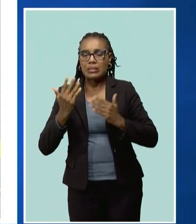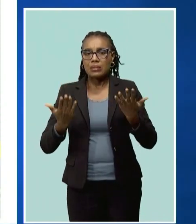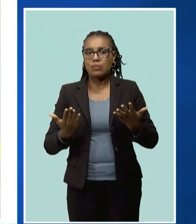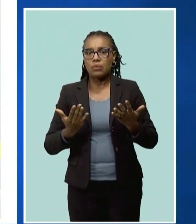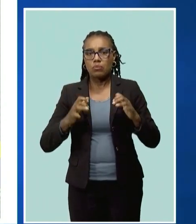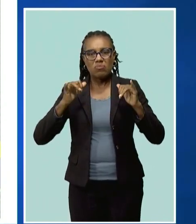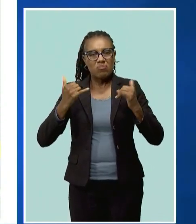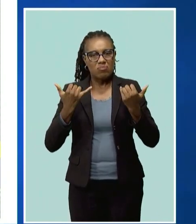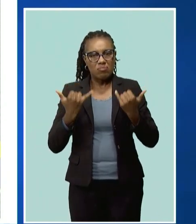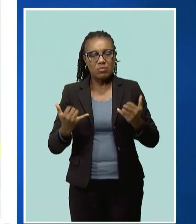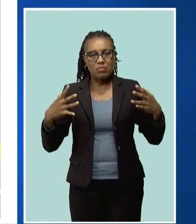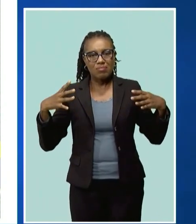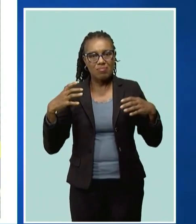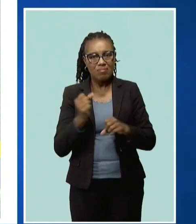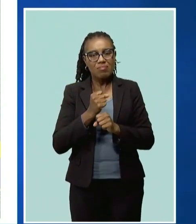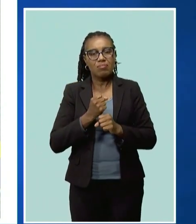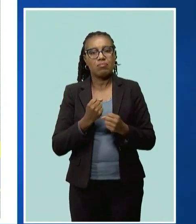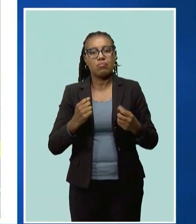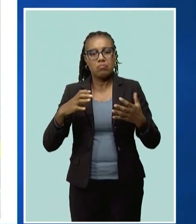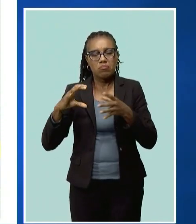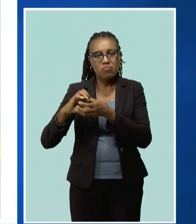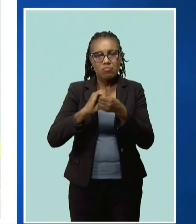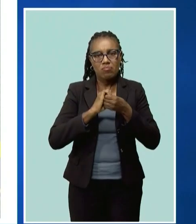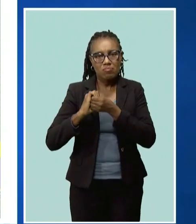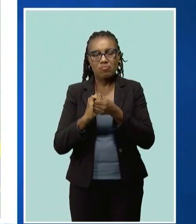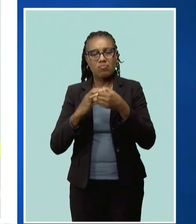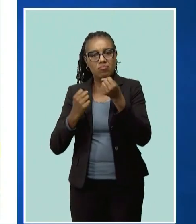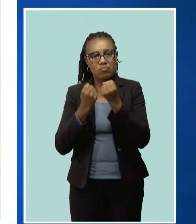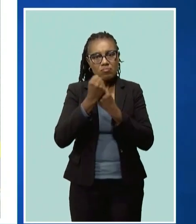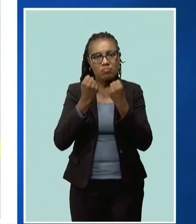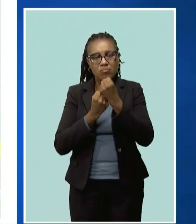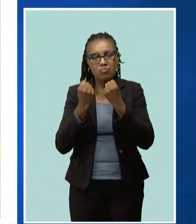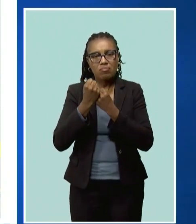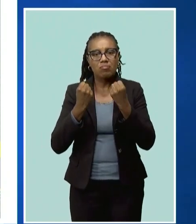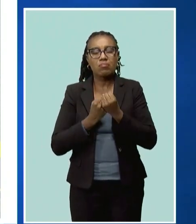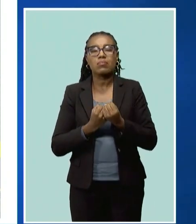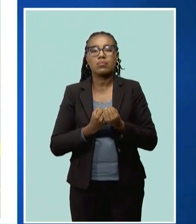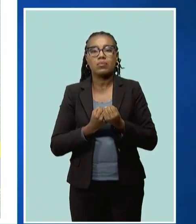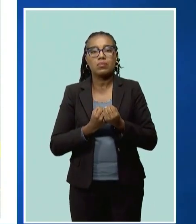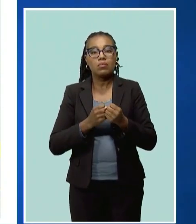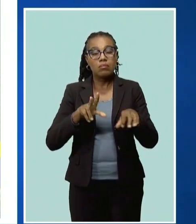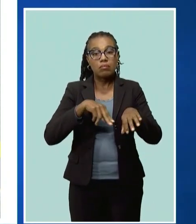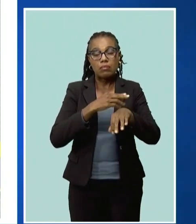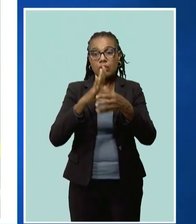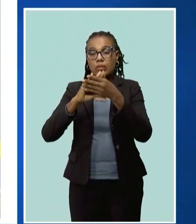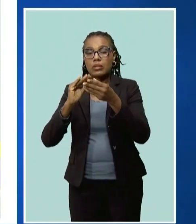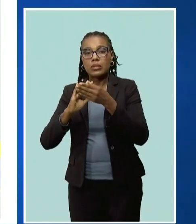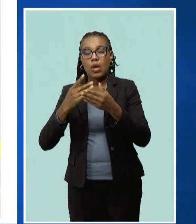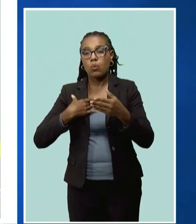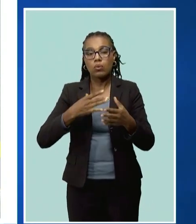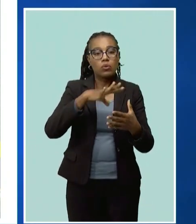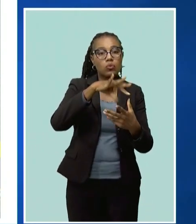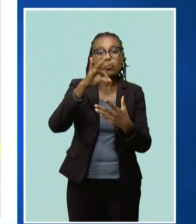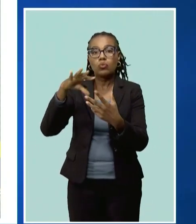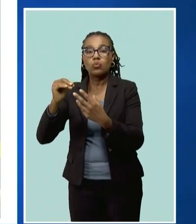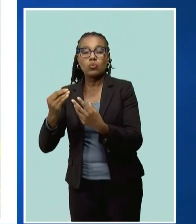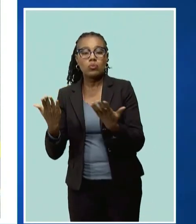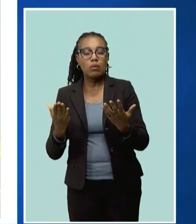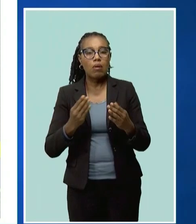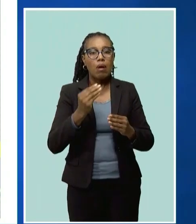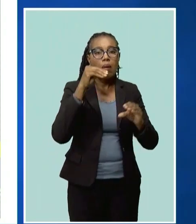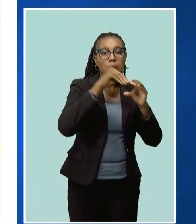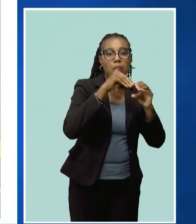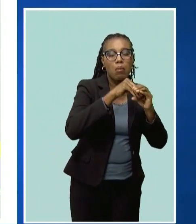act with solidarity and with purpose. As nation-states, we cannot choose between investment in food and